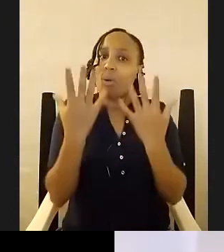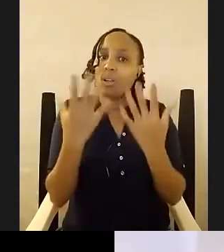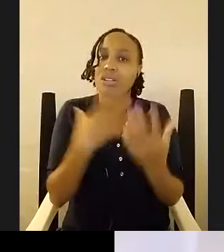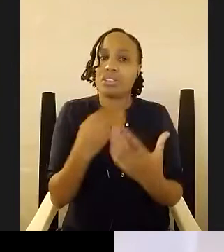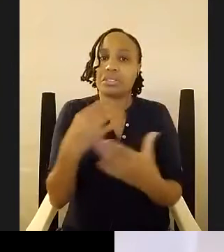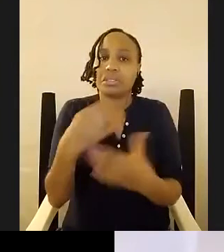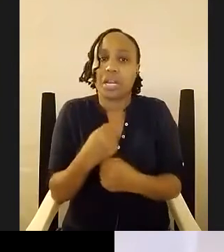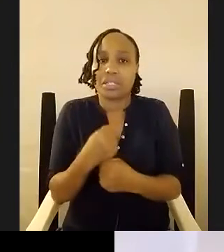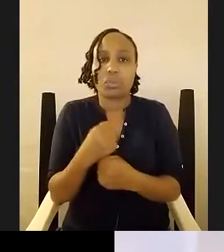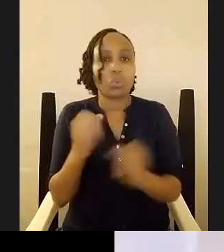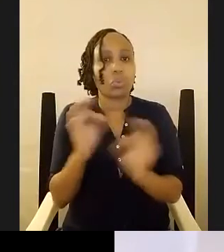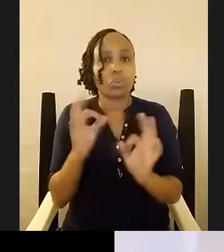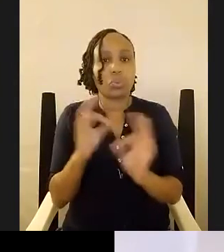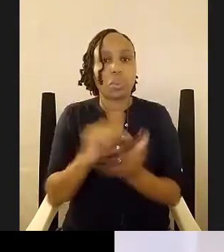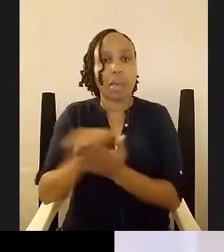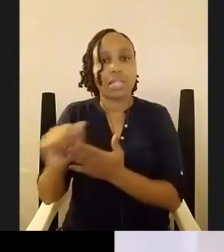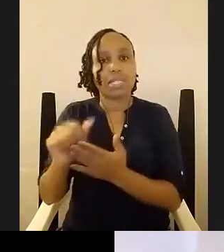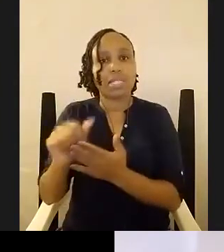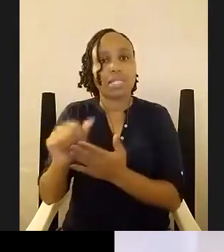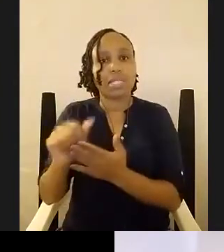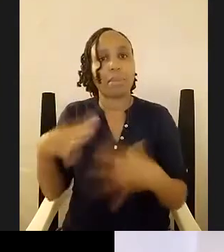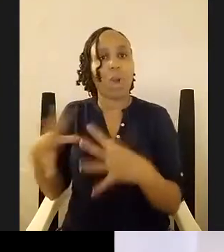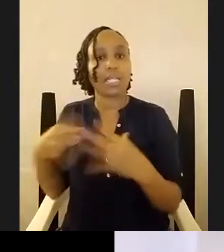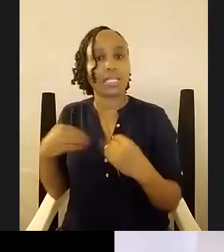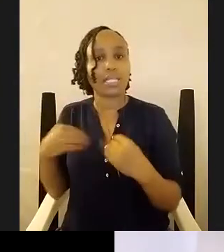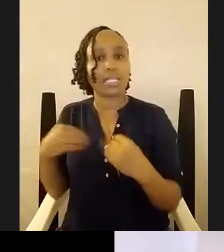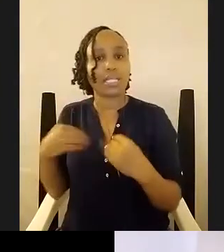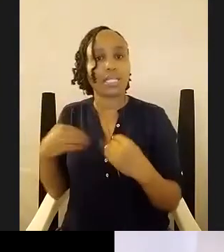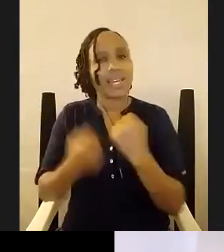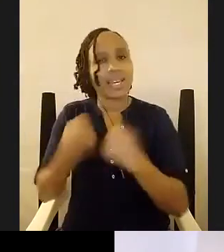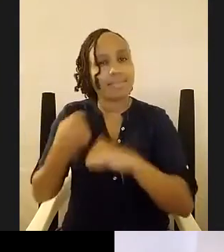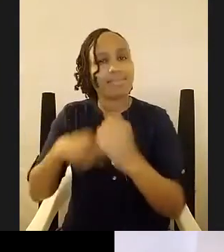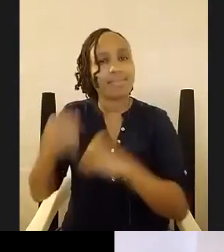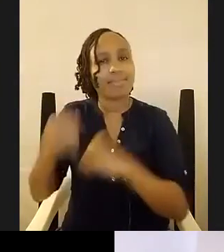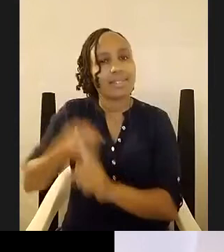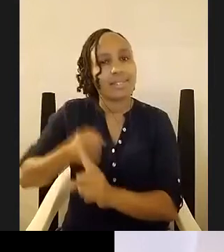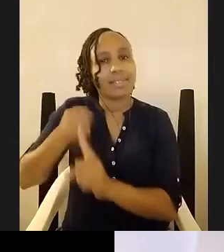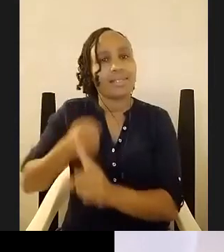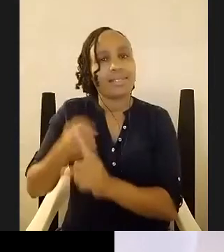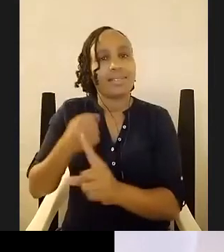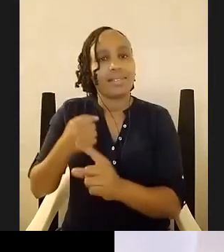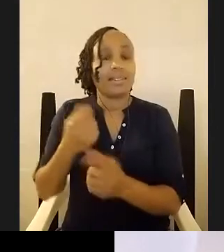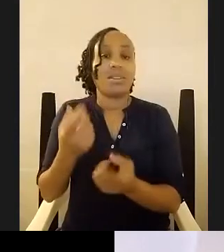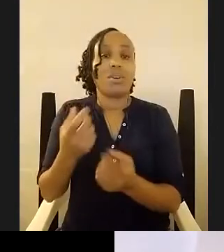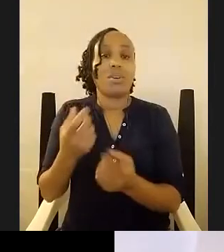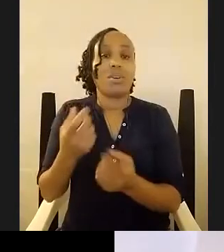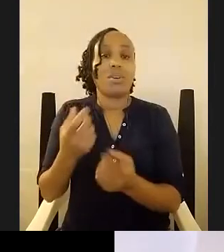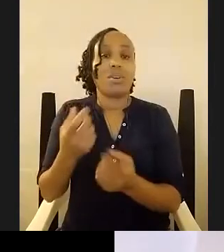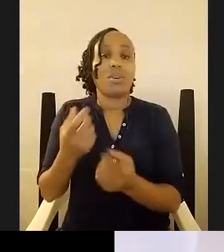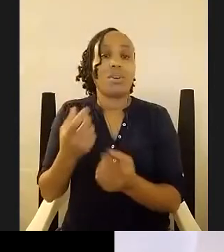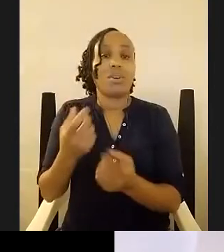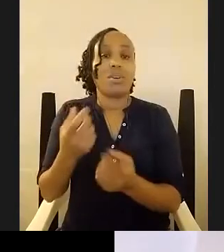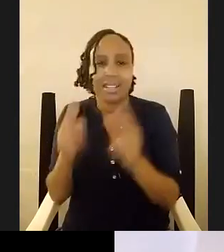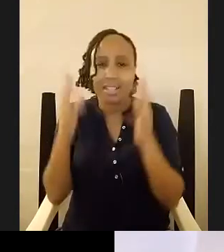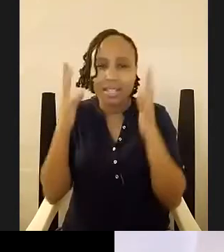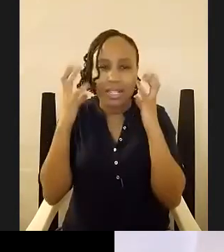accepted then there's the rigor and perseverance of editing and then there's that glory of publishing which